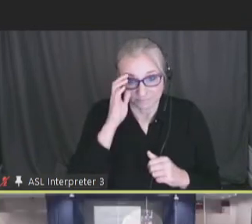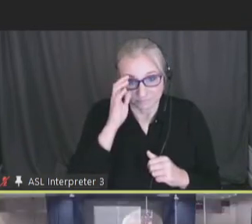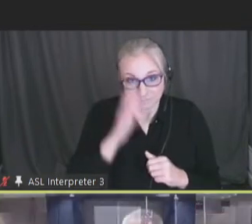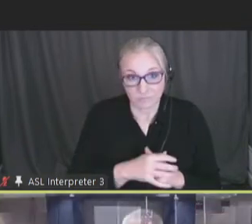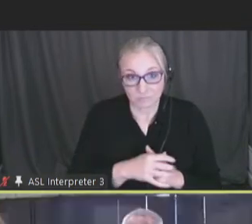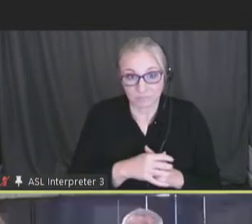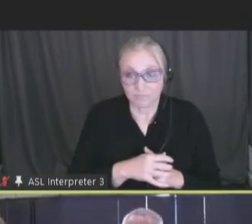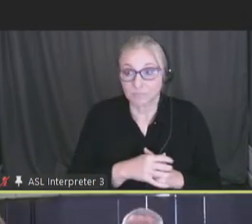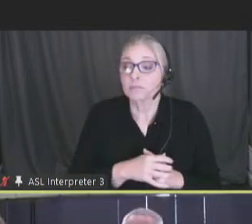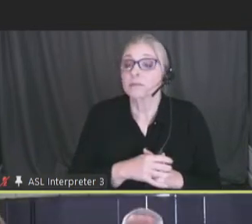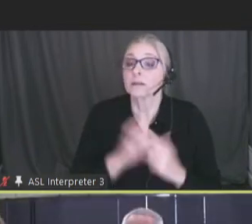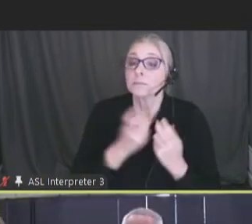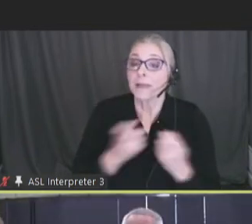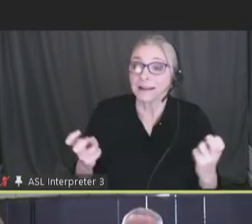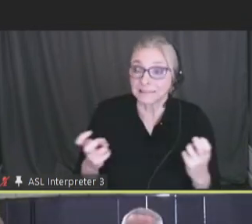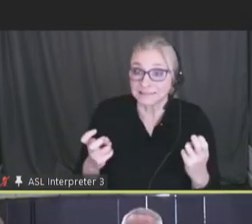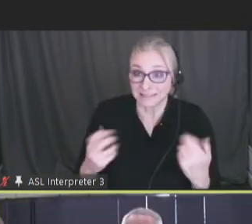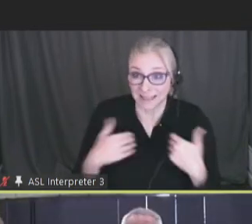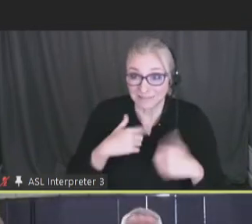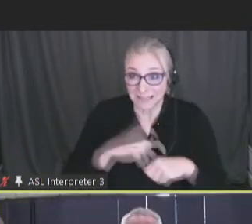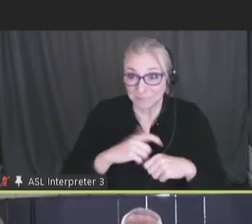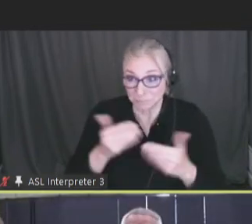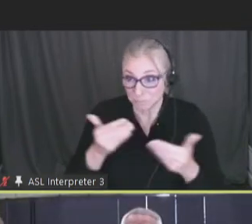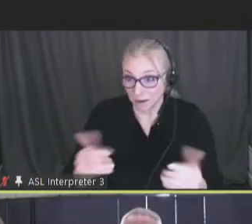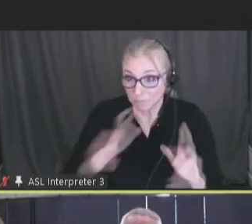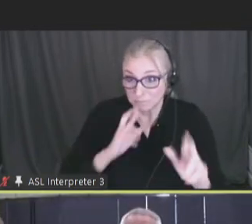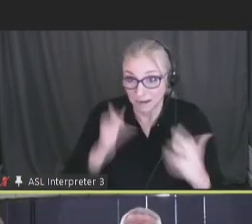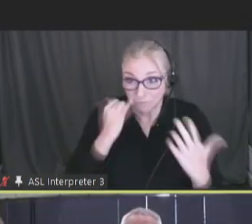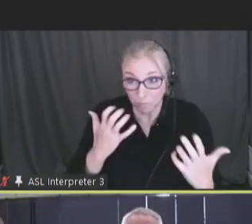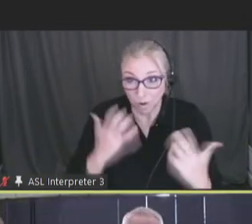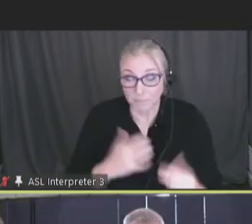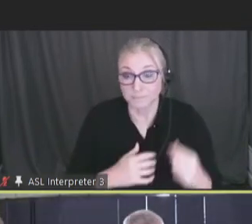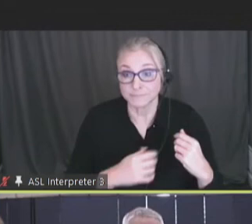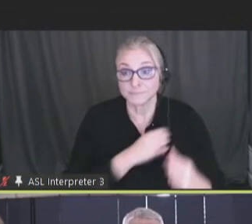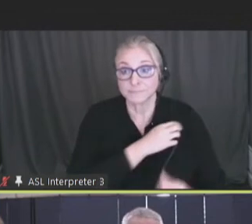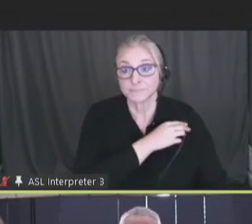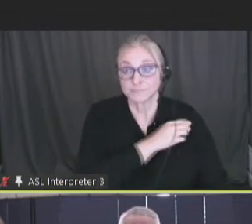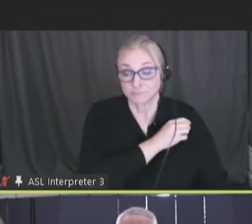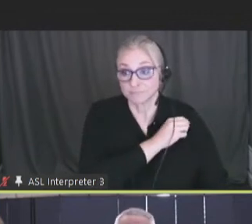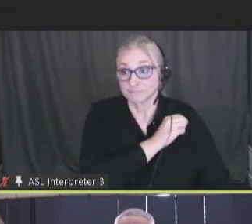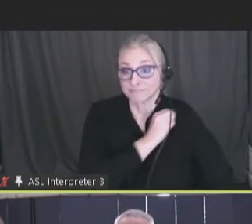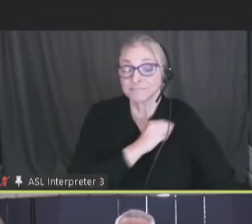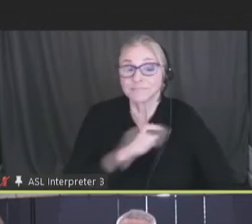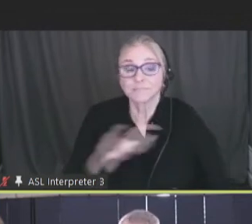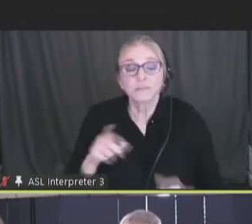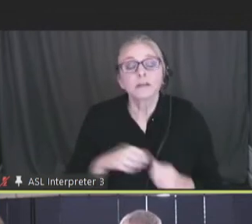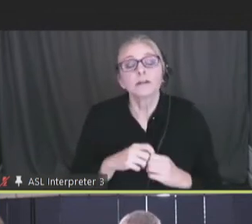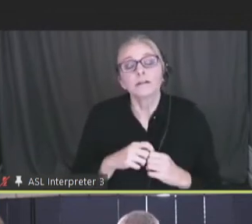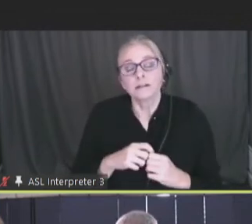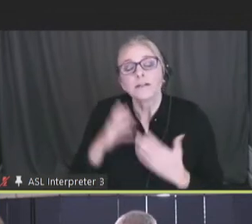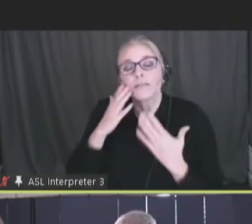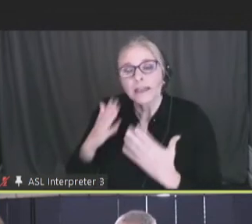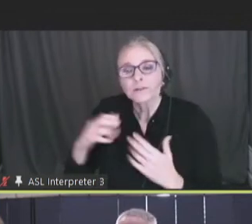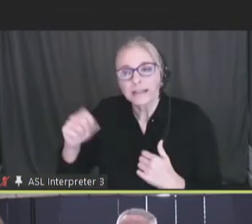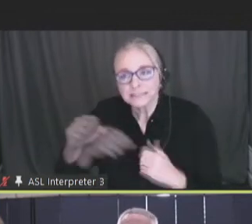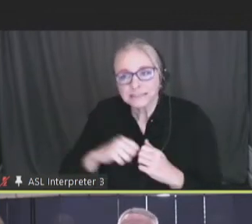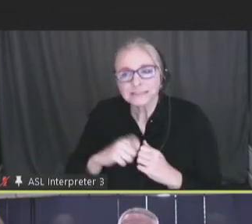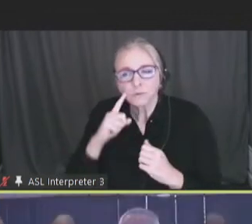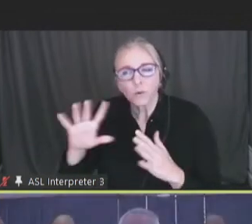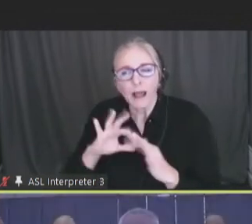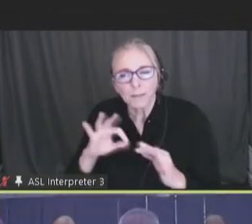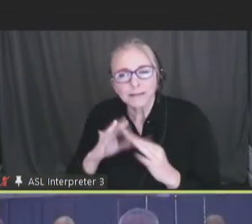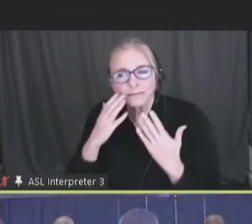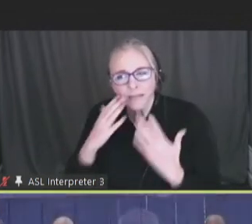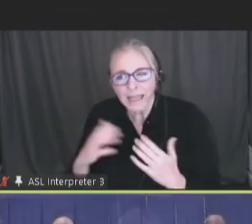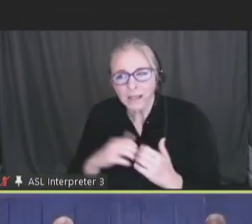I'll give the panelists a chance to respond if anybody would like to. Please. Yeah. Thank you for those comments. This